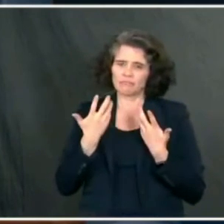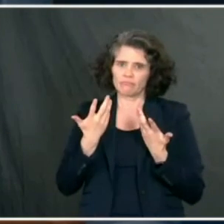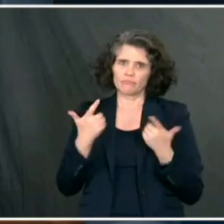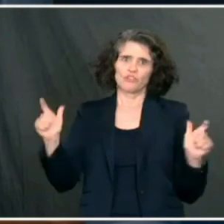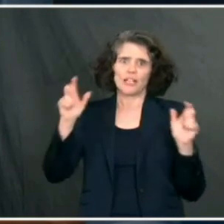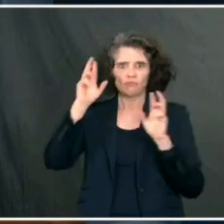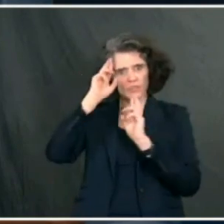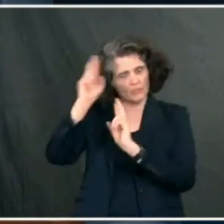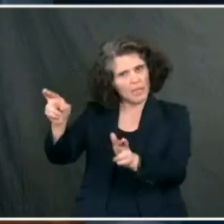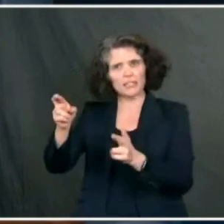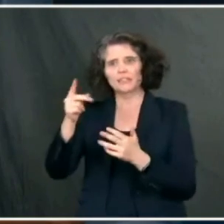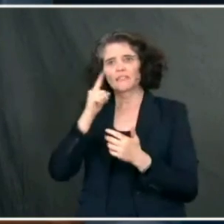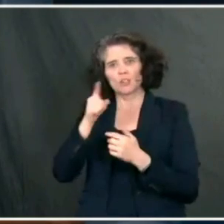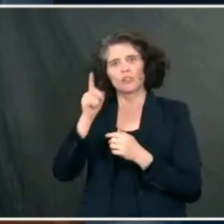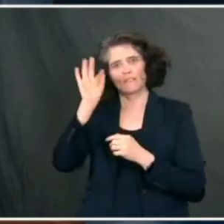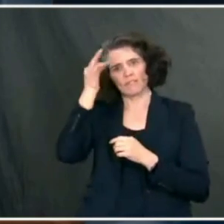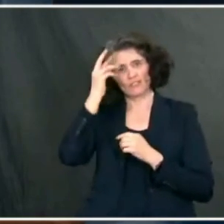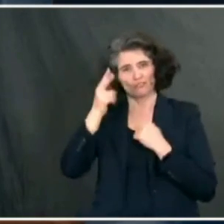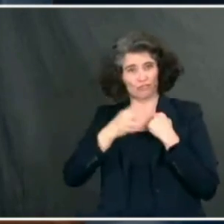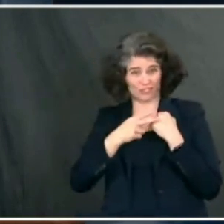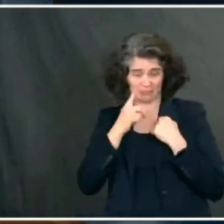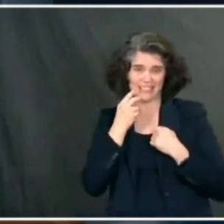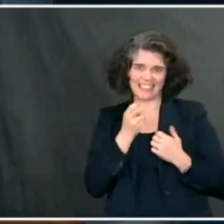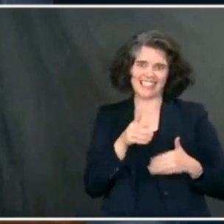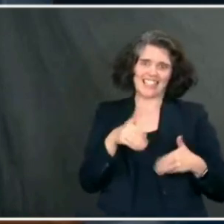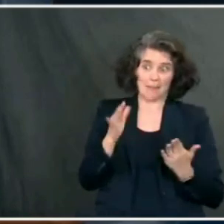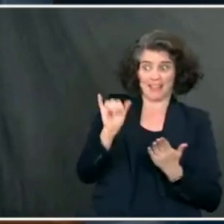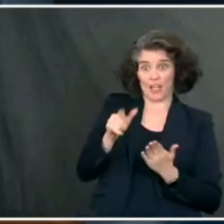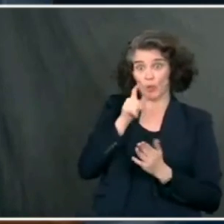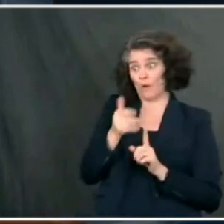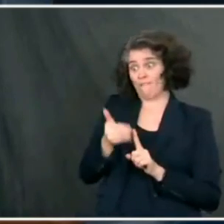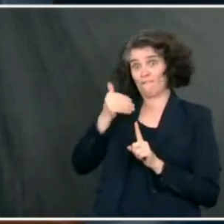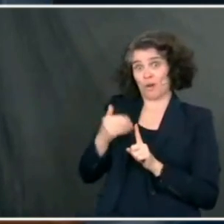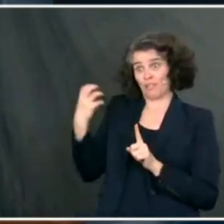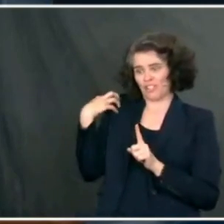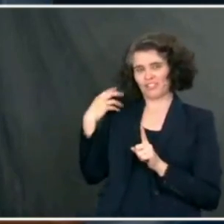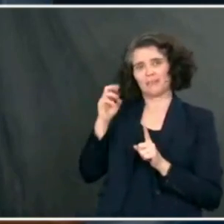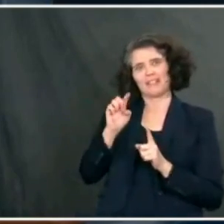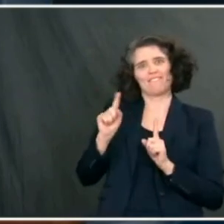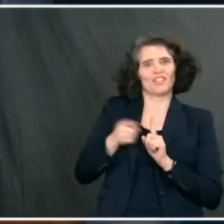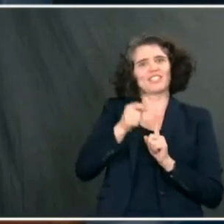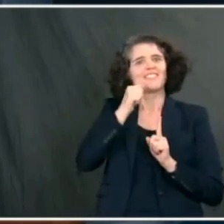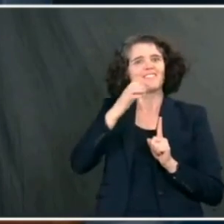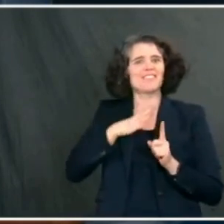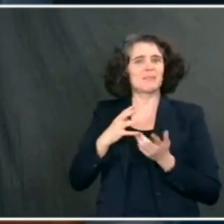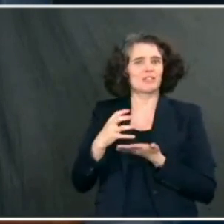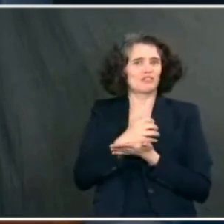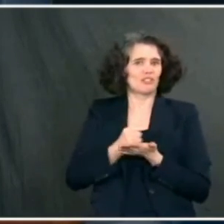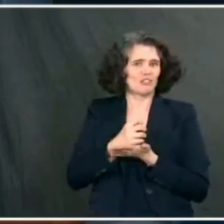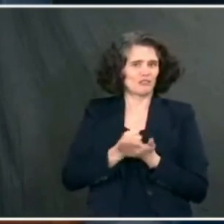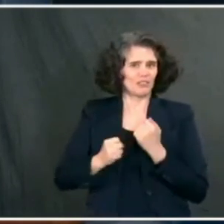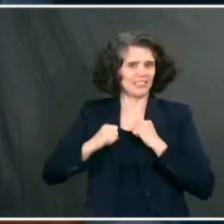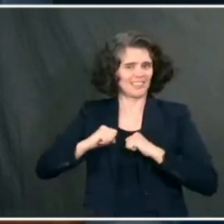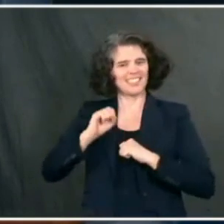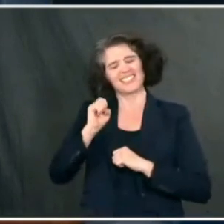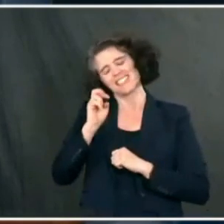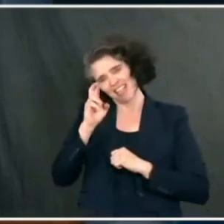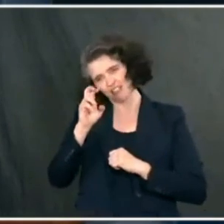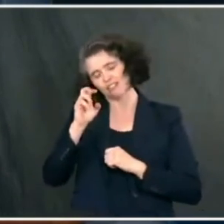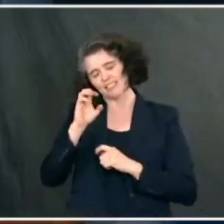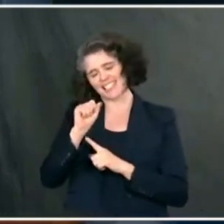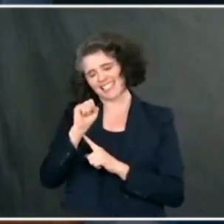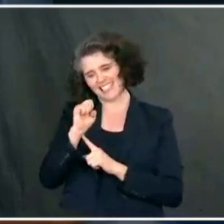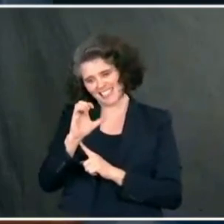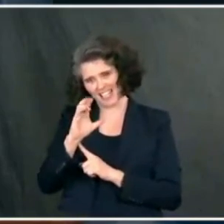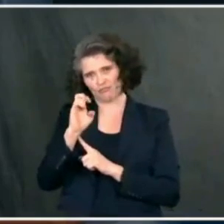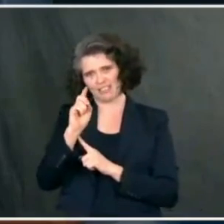the role they've played historically, given he nominated the former chair to serve as the first female treasury secretary. But I don't have anything more for